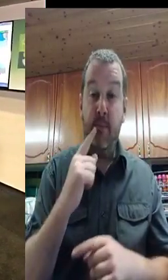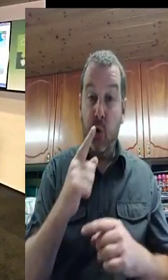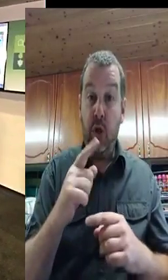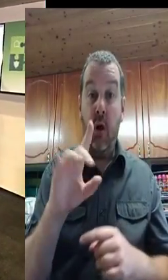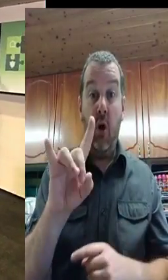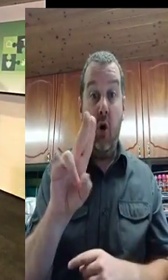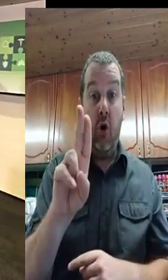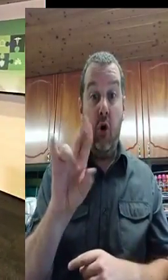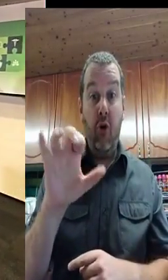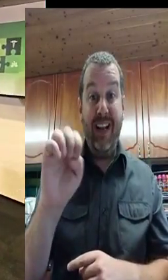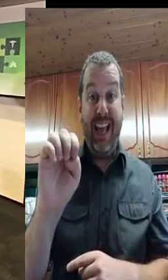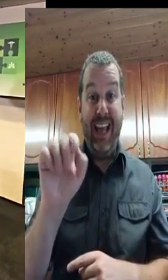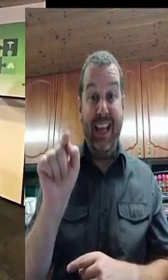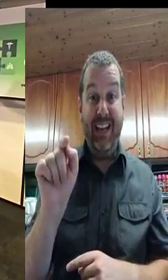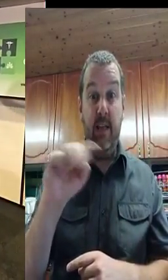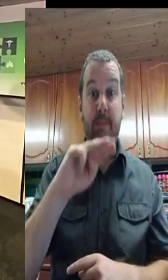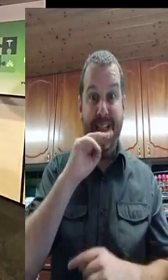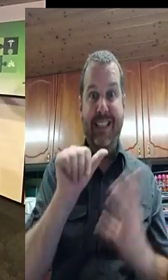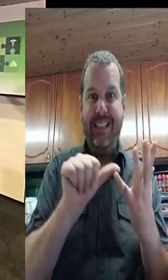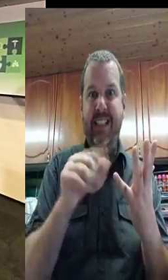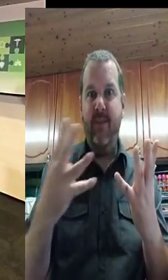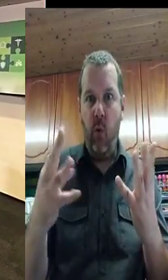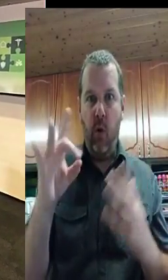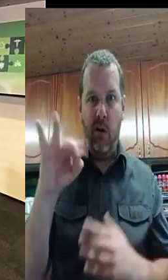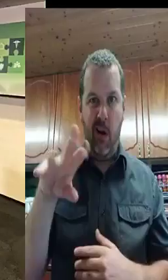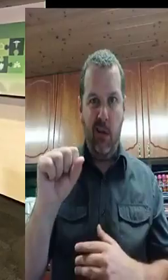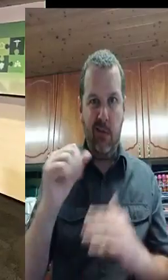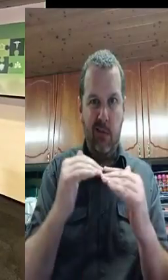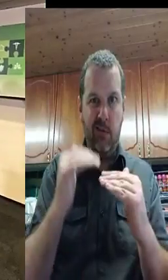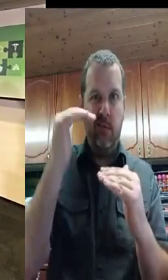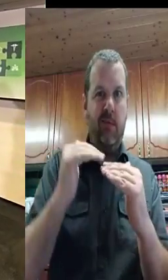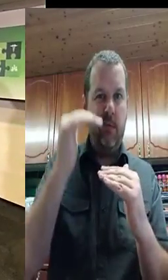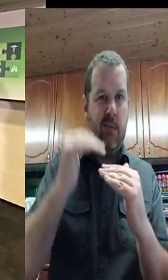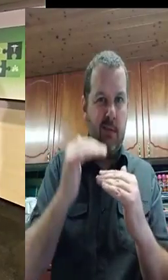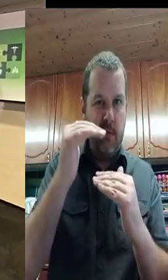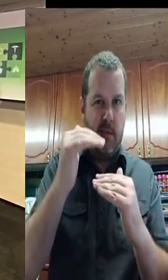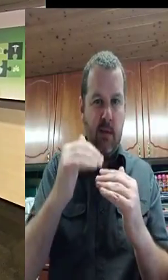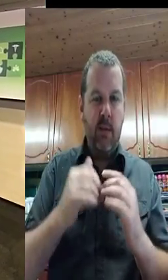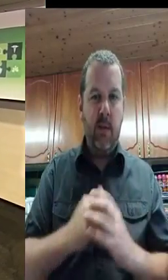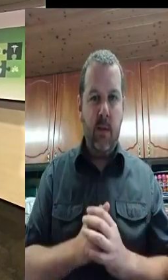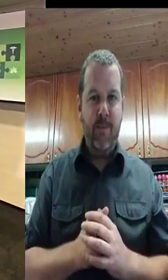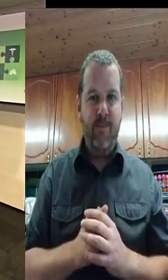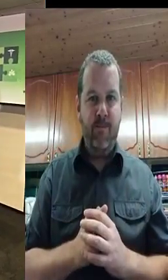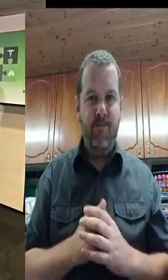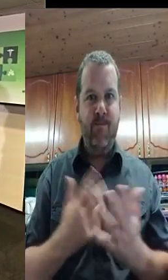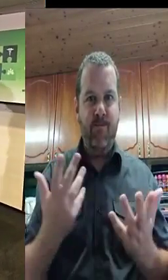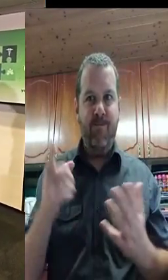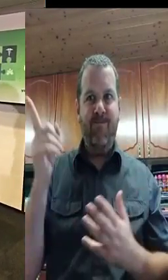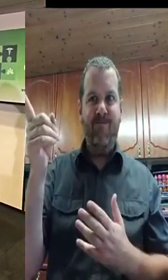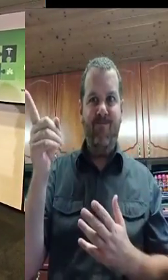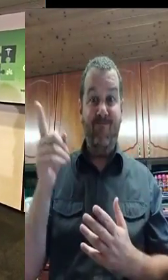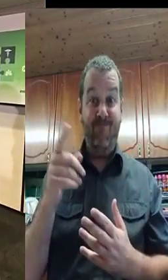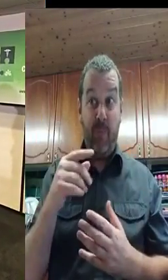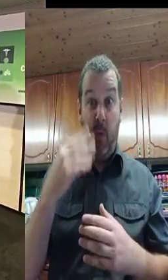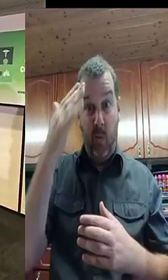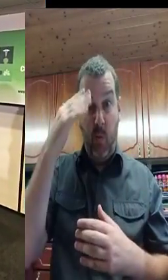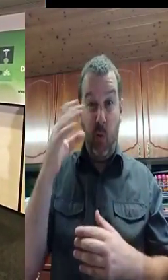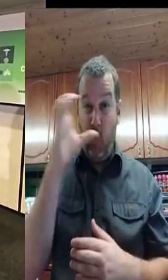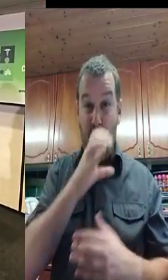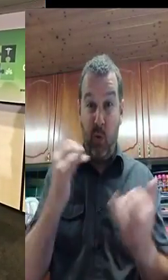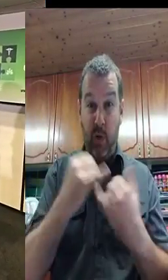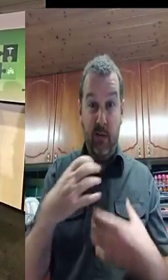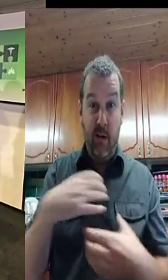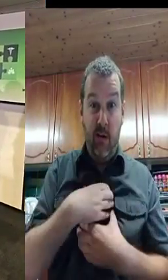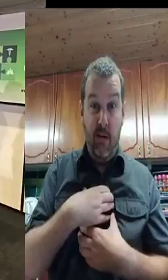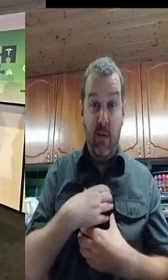in addition, this view, this view here is a wave, wave heights. So, Ireland. So, we've